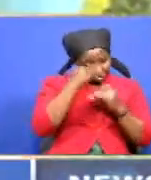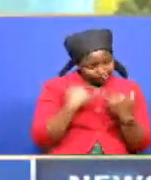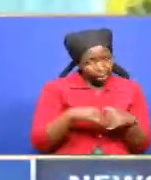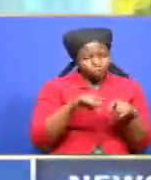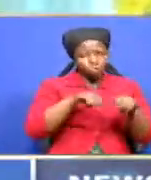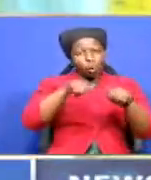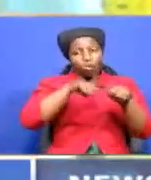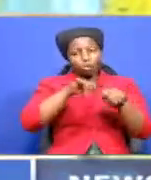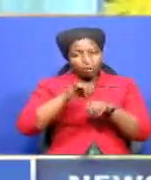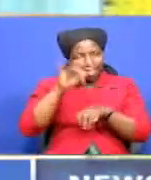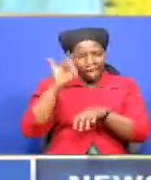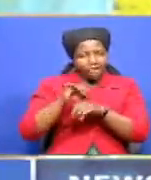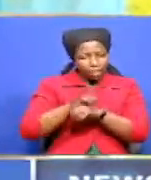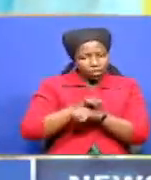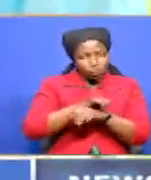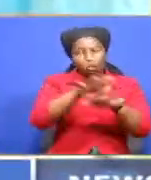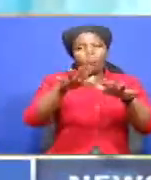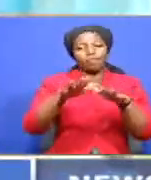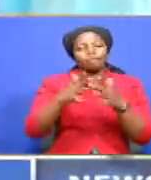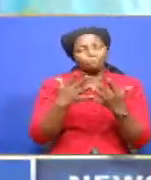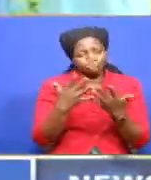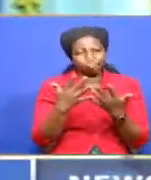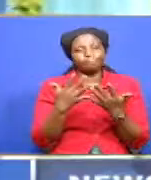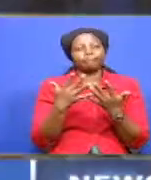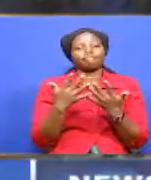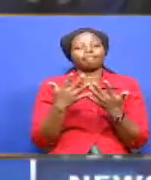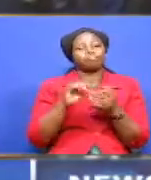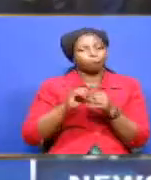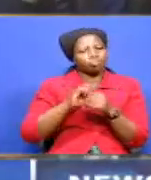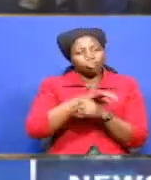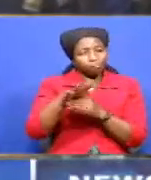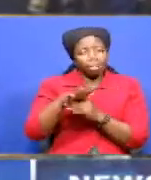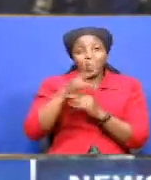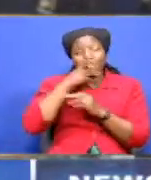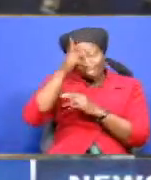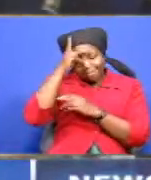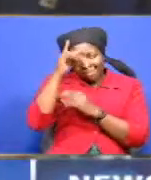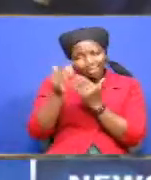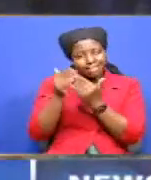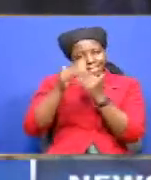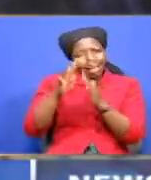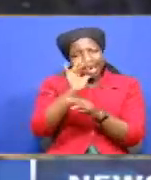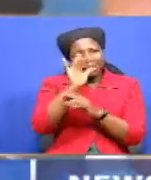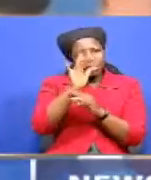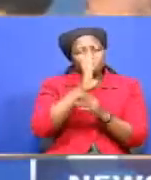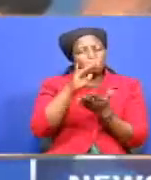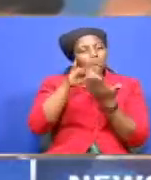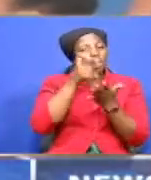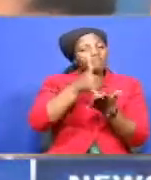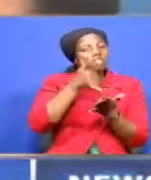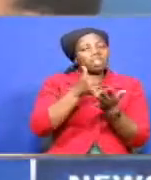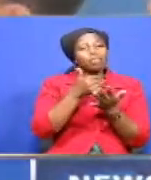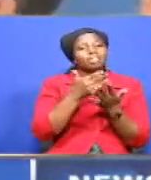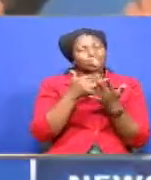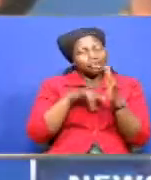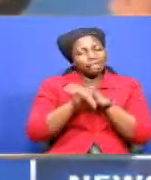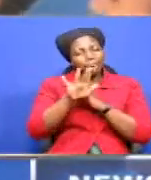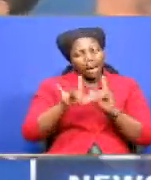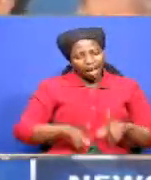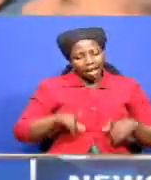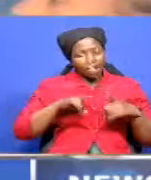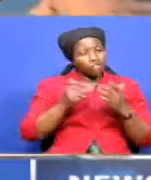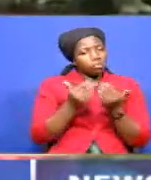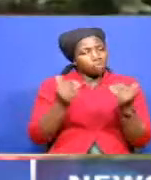COVID-19 parents parents parents and guardians have been urged to be more involved in the lives of their children so as to prevent any form of